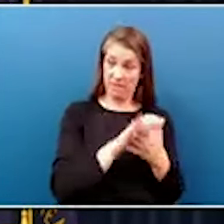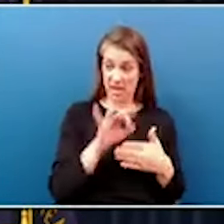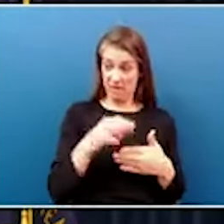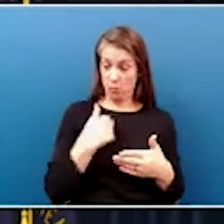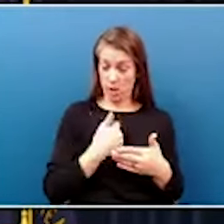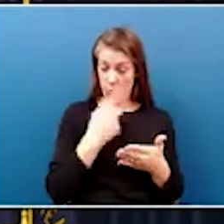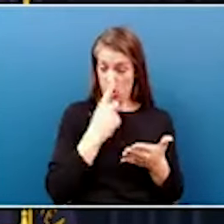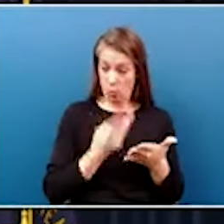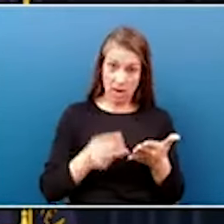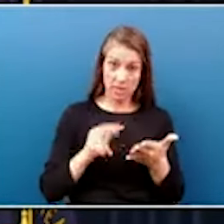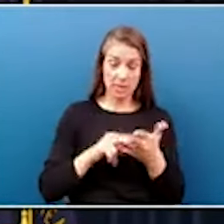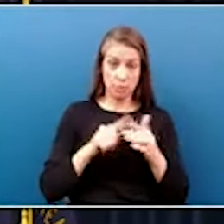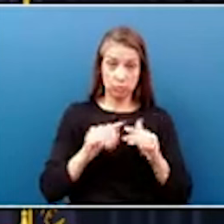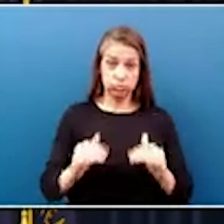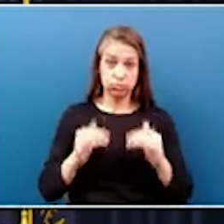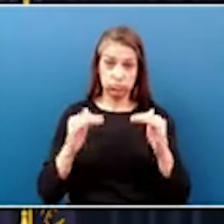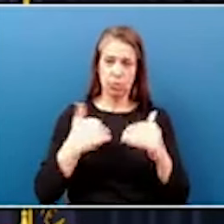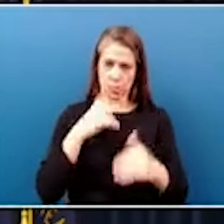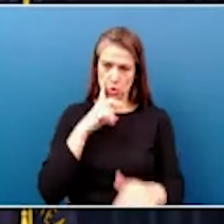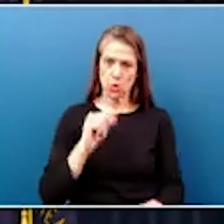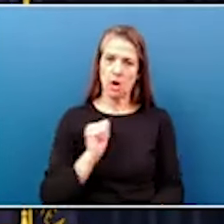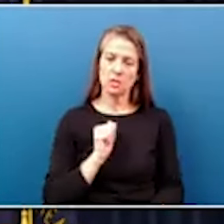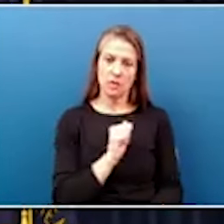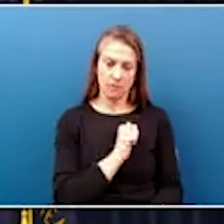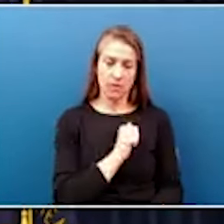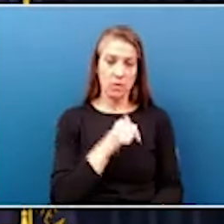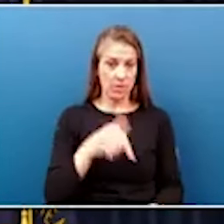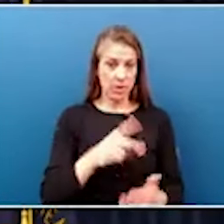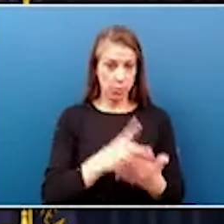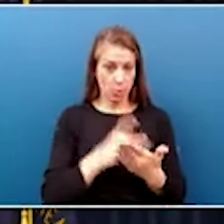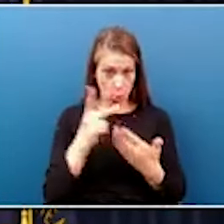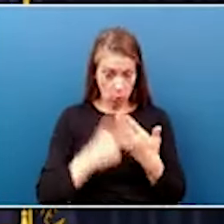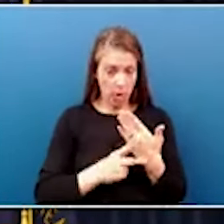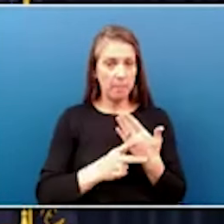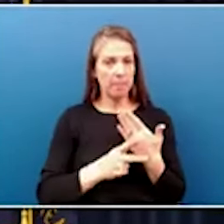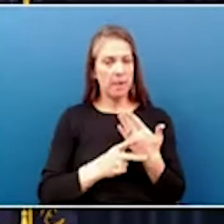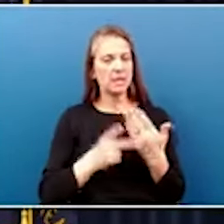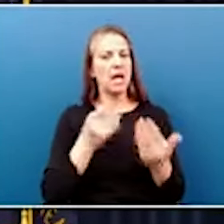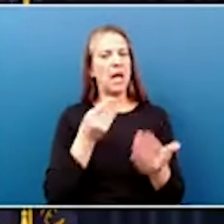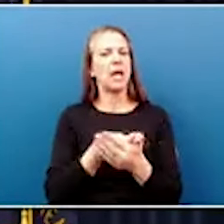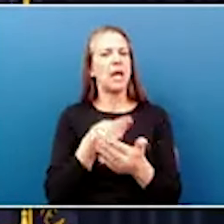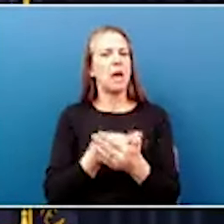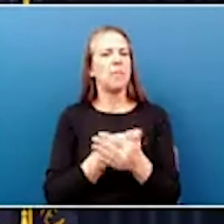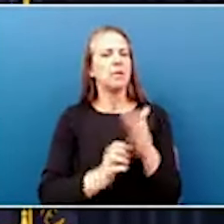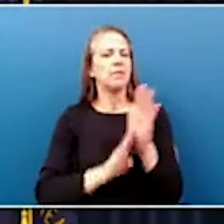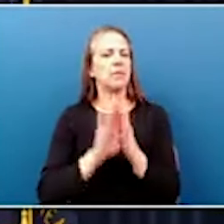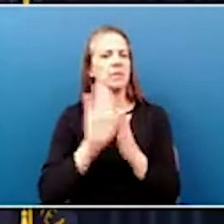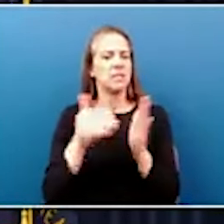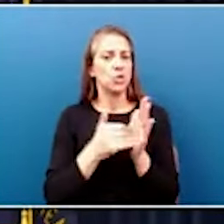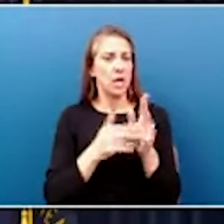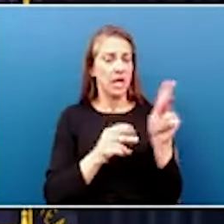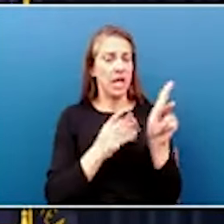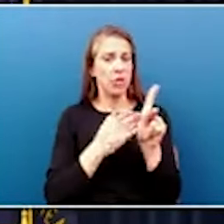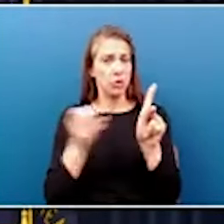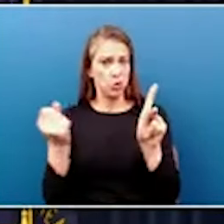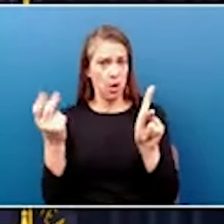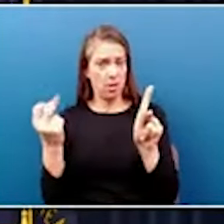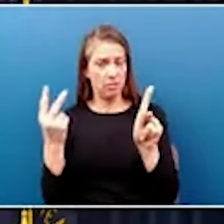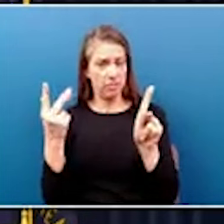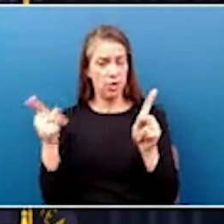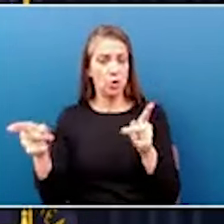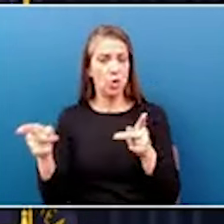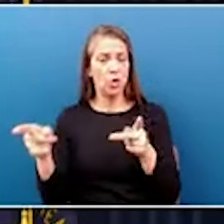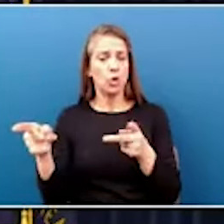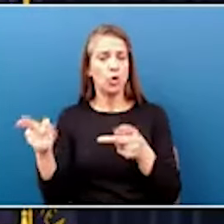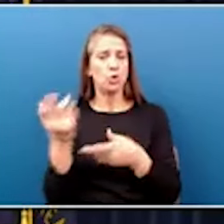and get better, we're going to do it ourselves. So this program is an economic development center that is K-12. It's a grassroots movement that will